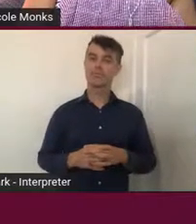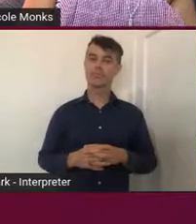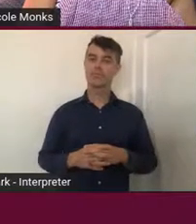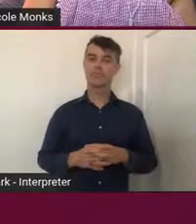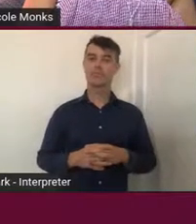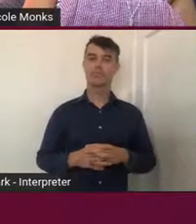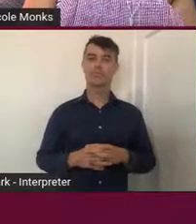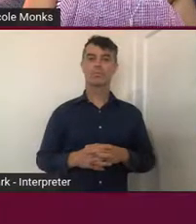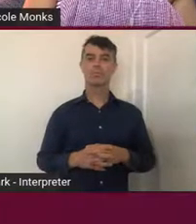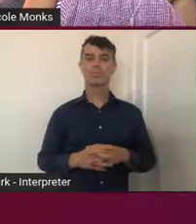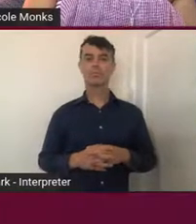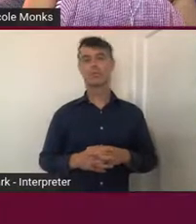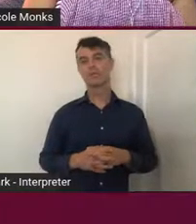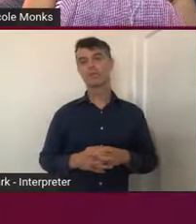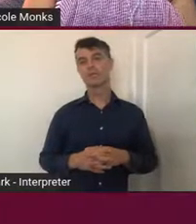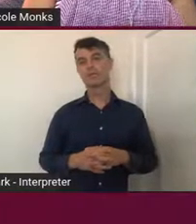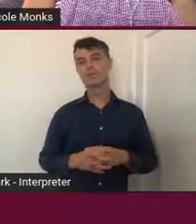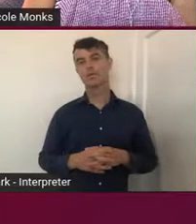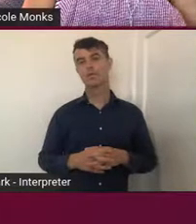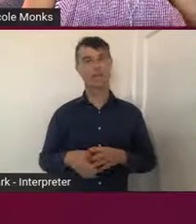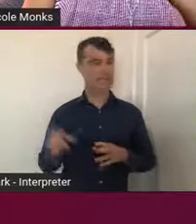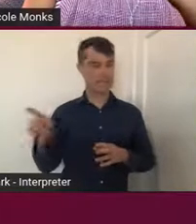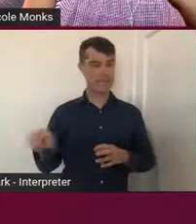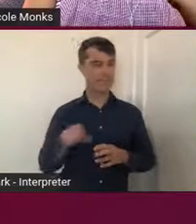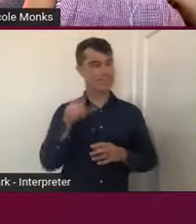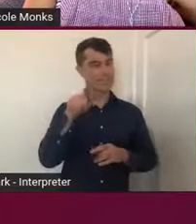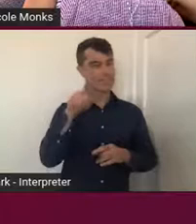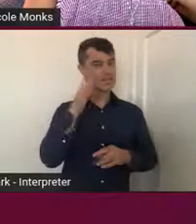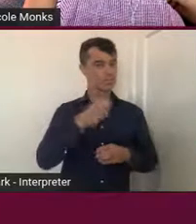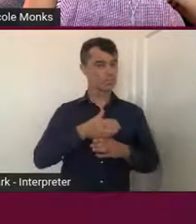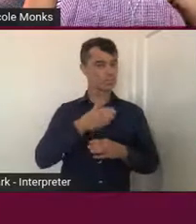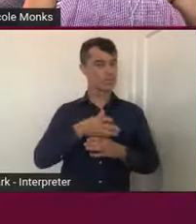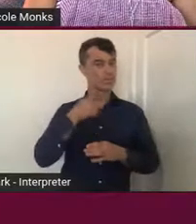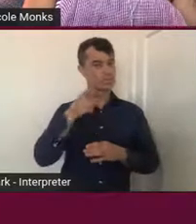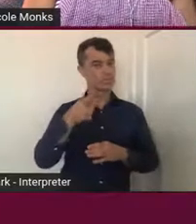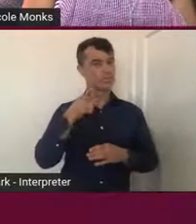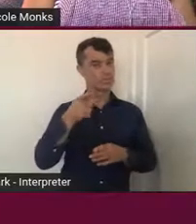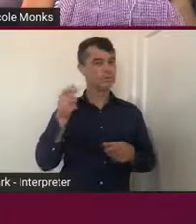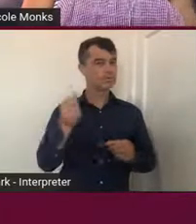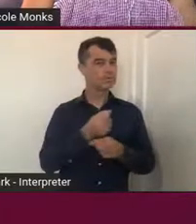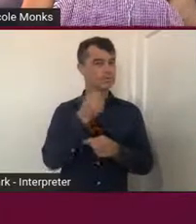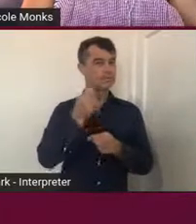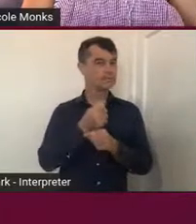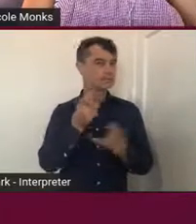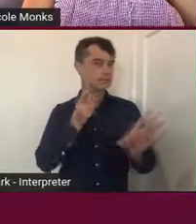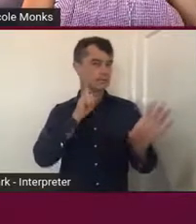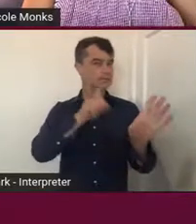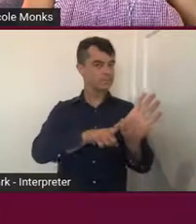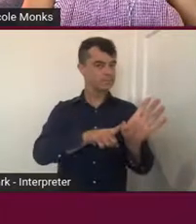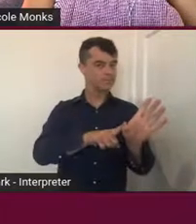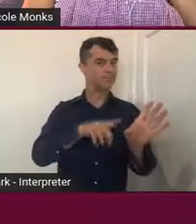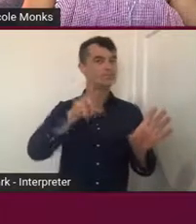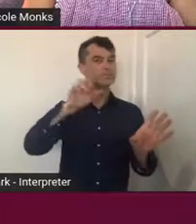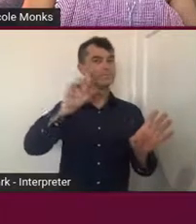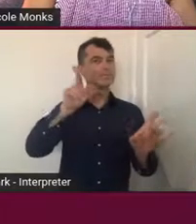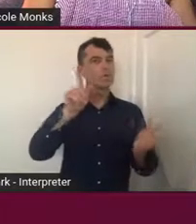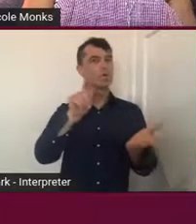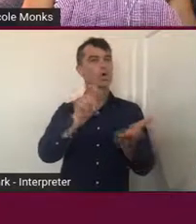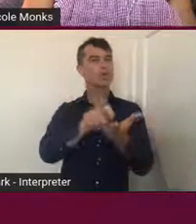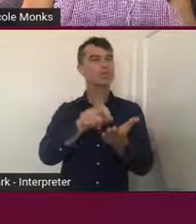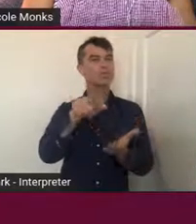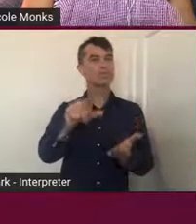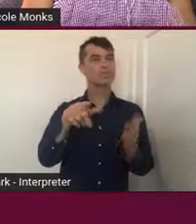please, Lynn. This work is work that you made last year for a commission at